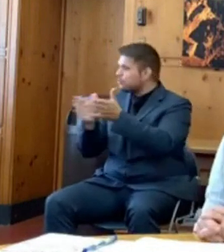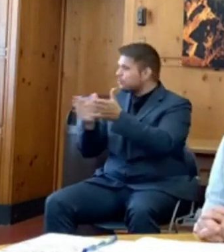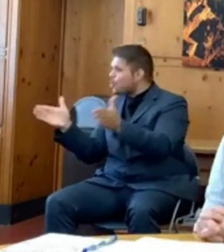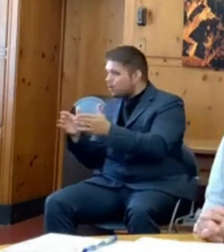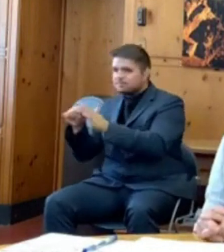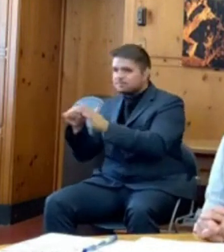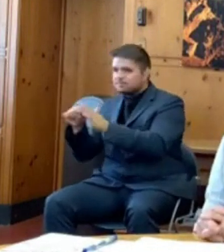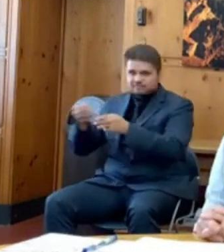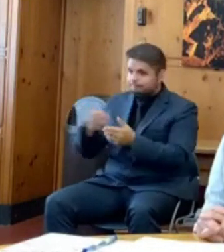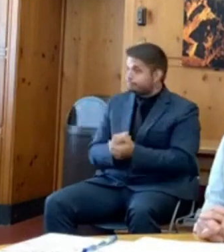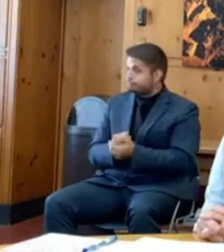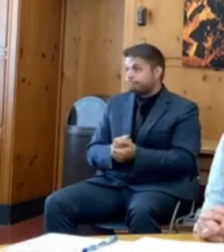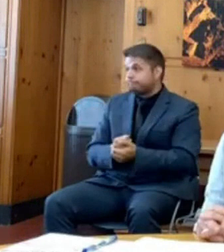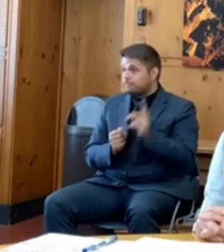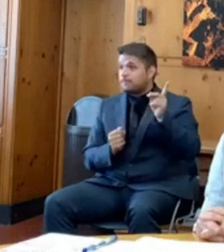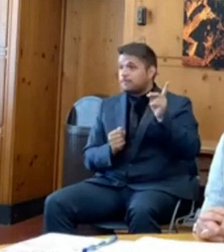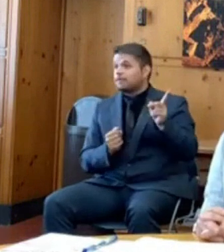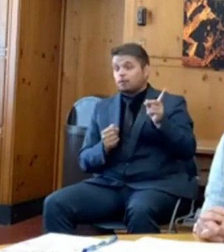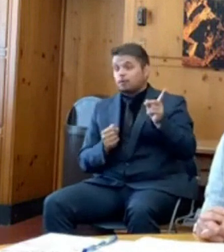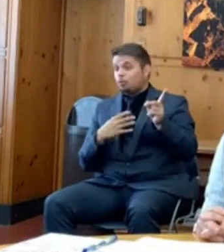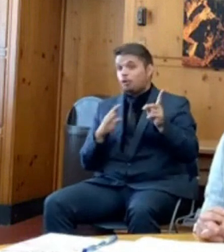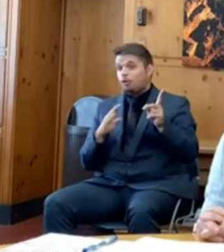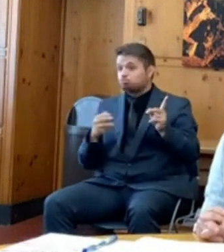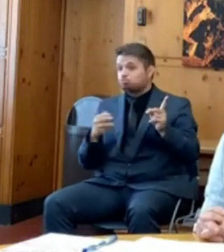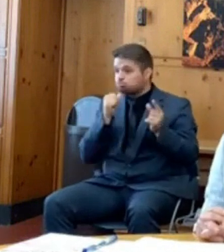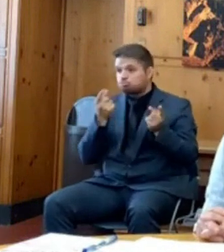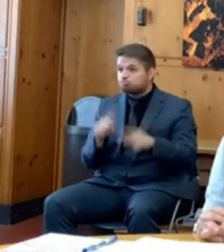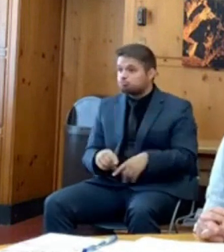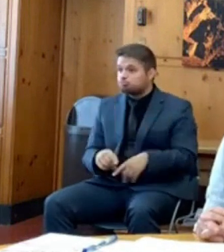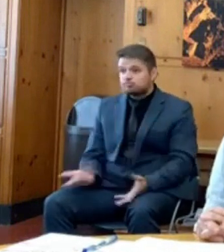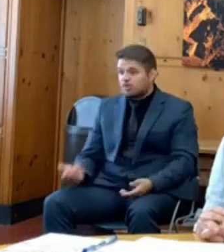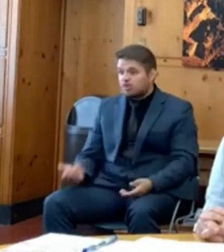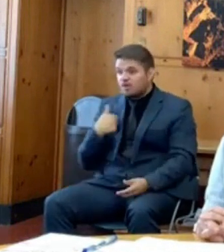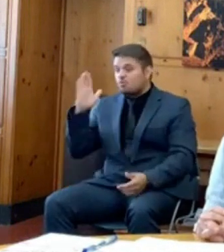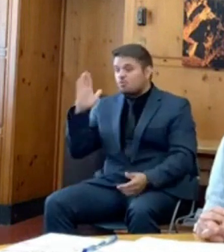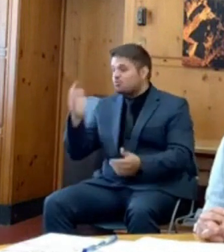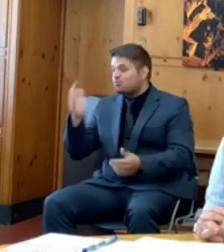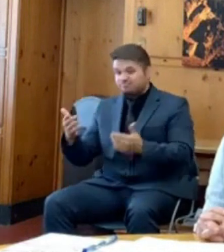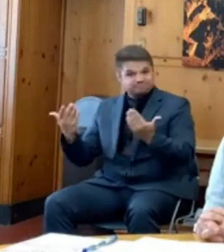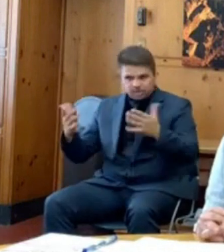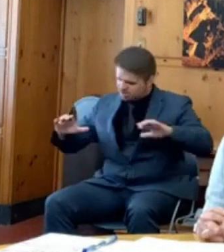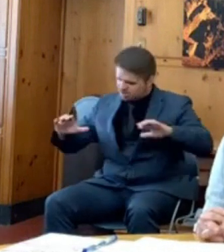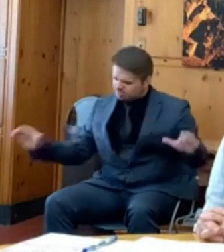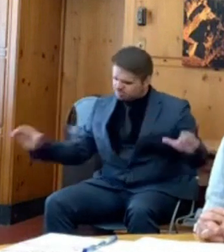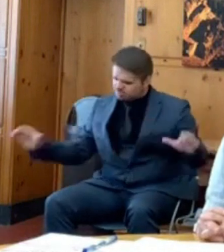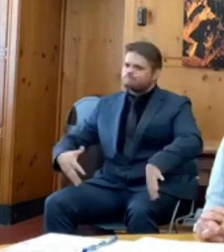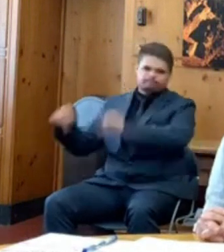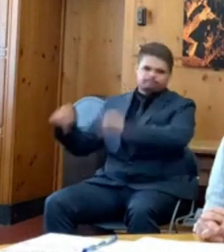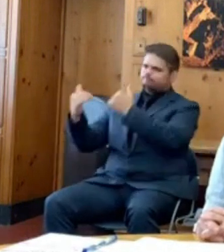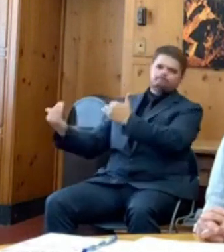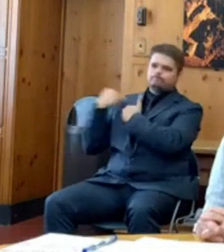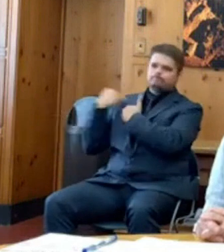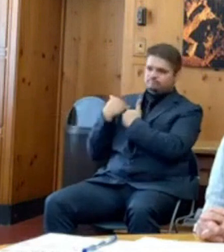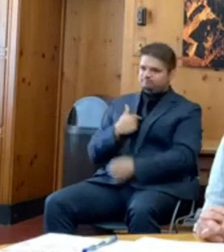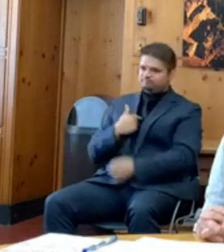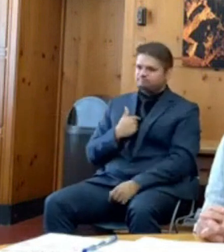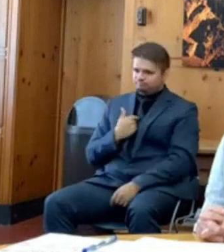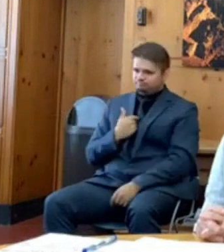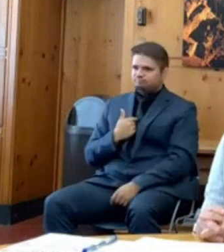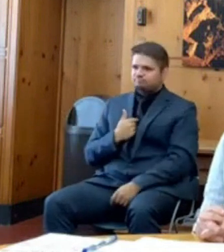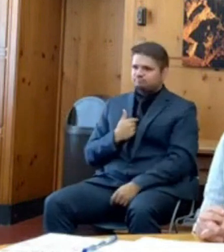doesn't happen in the next couple of weeks, I will need to take appropriate action. Well, if may follow up, Governor, is